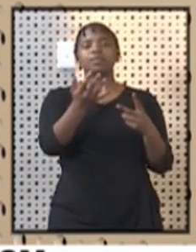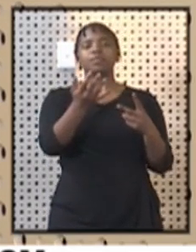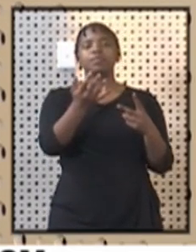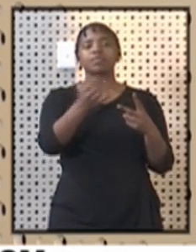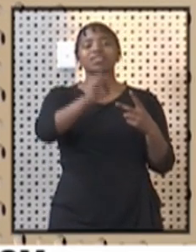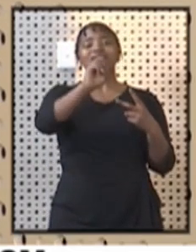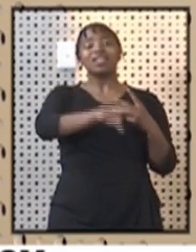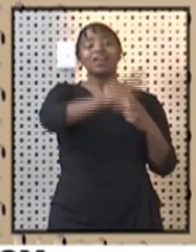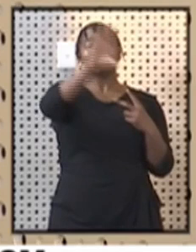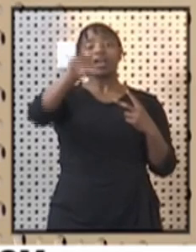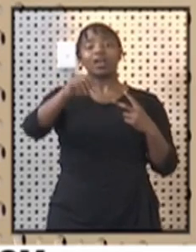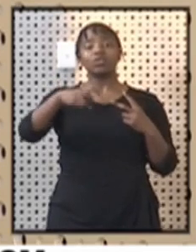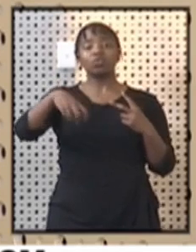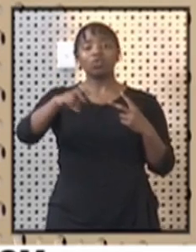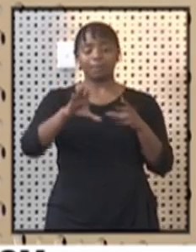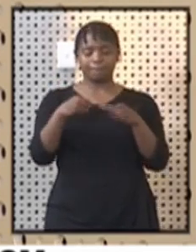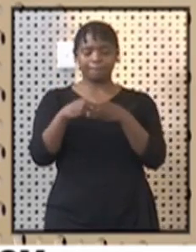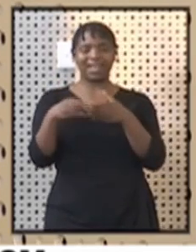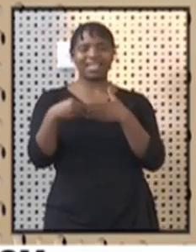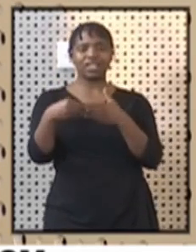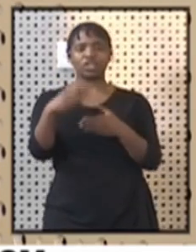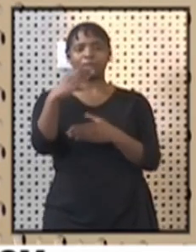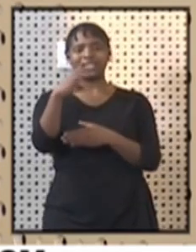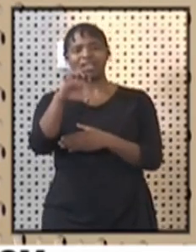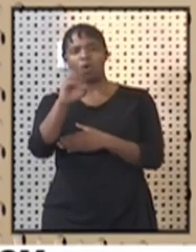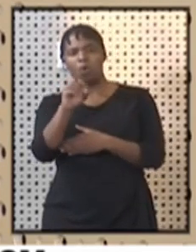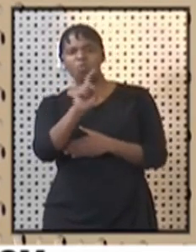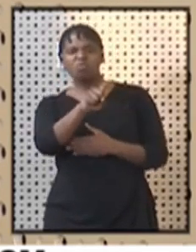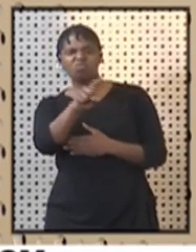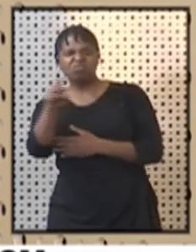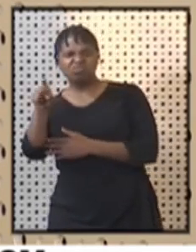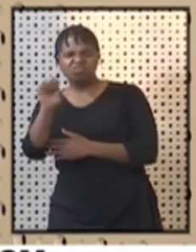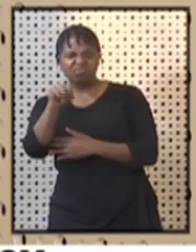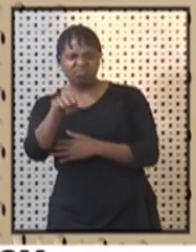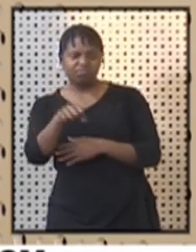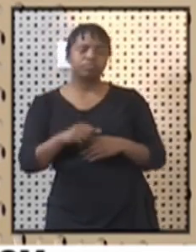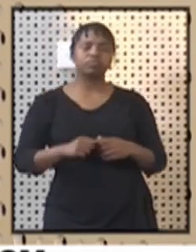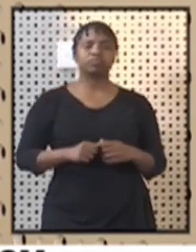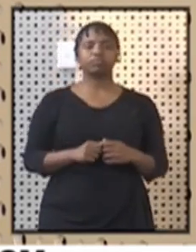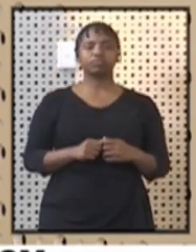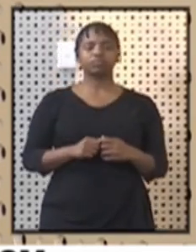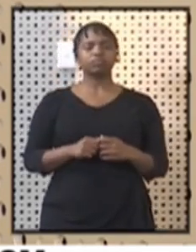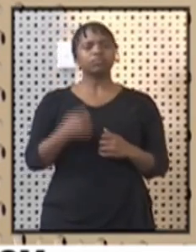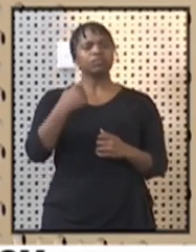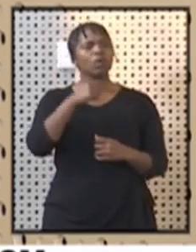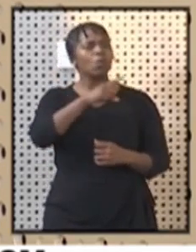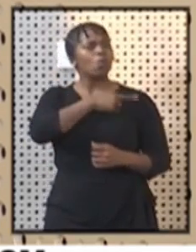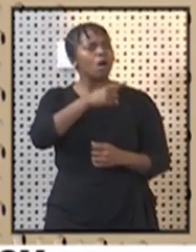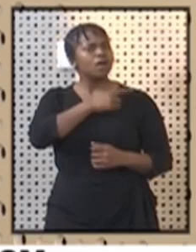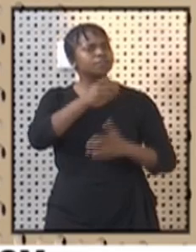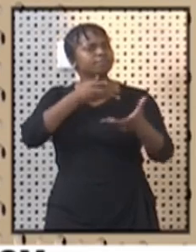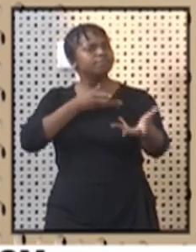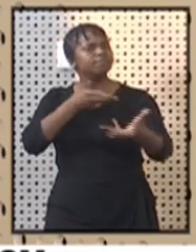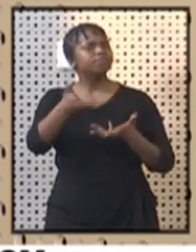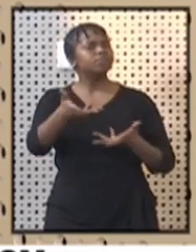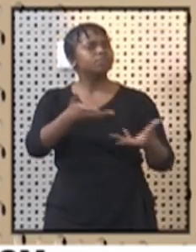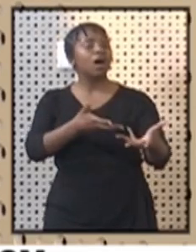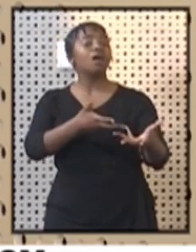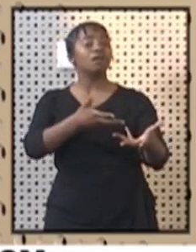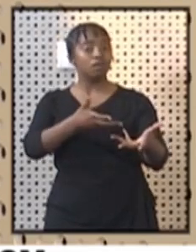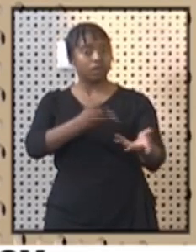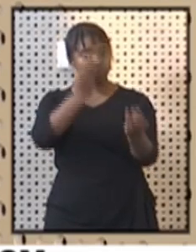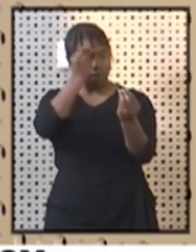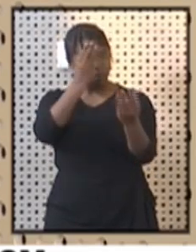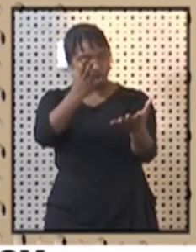South African tourism entity leadership, executive leadership. These interactions have also helped to share information